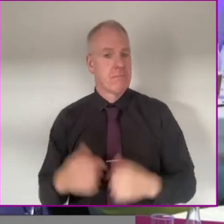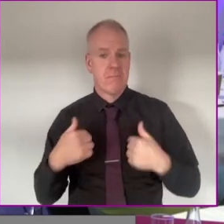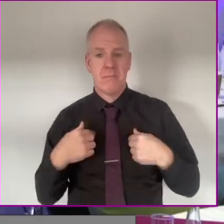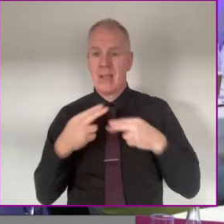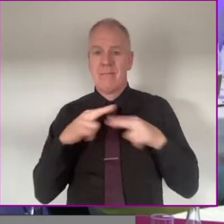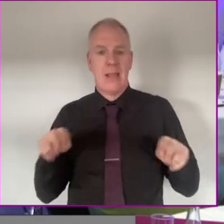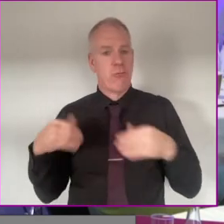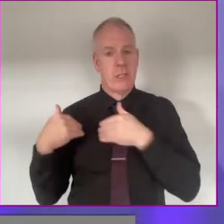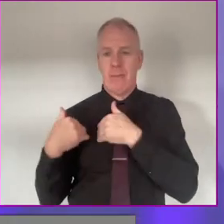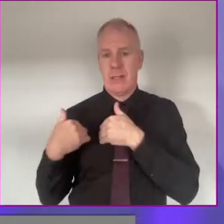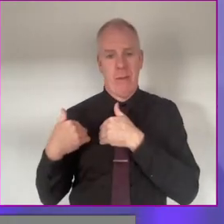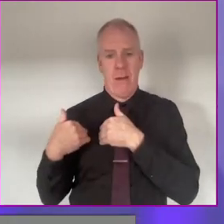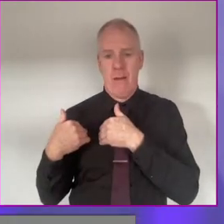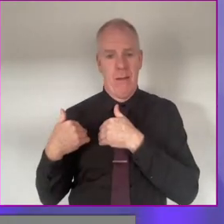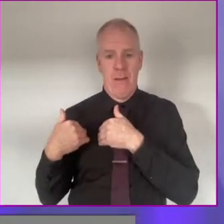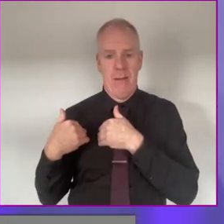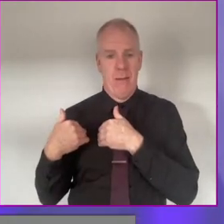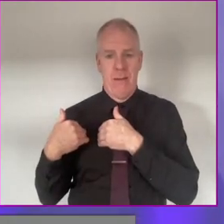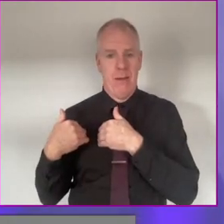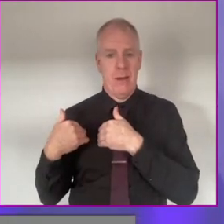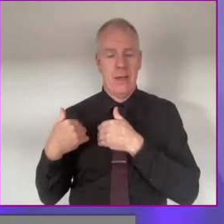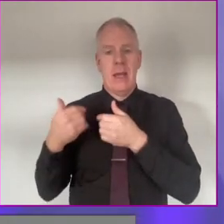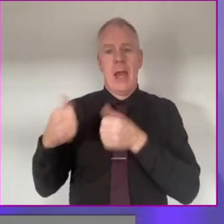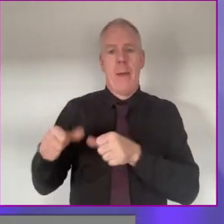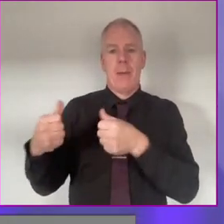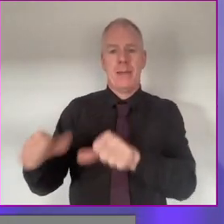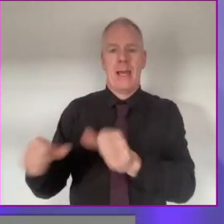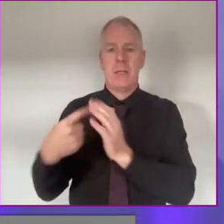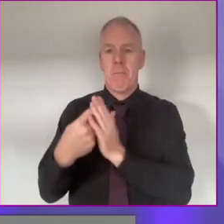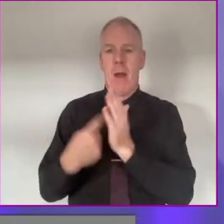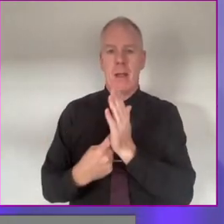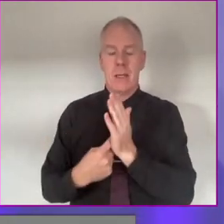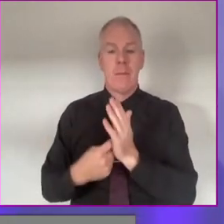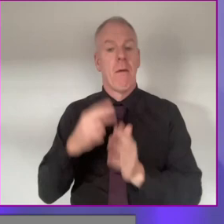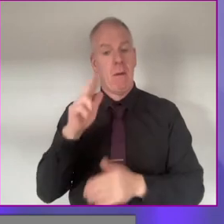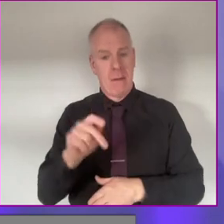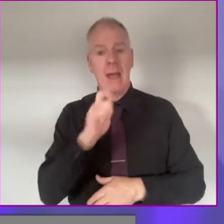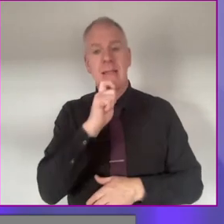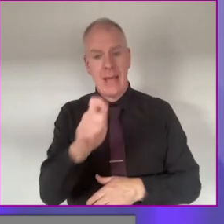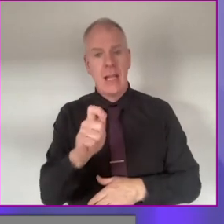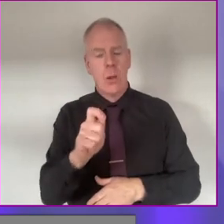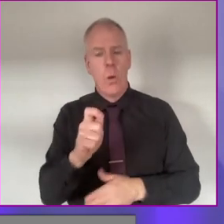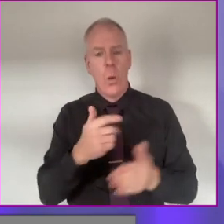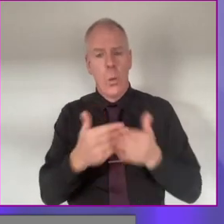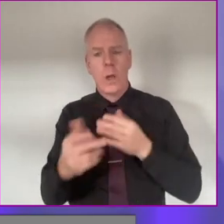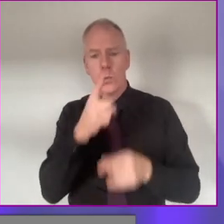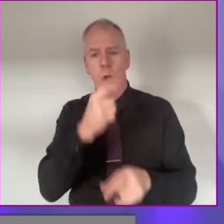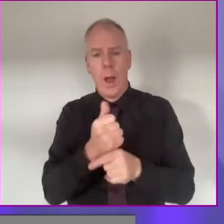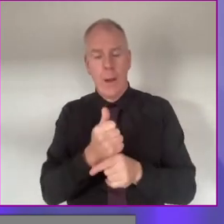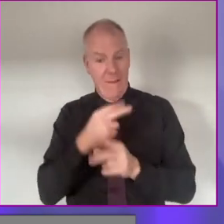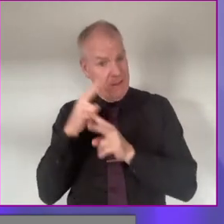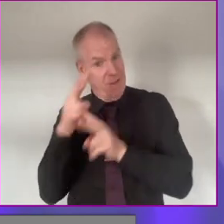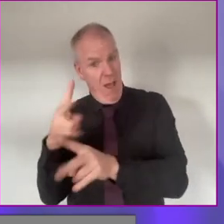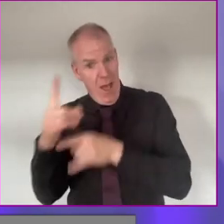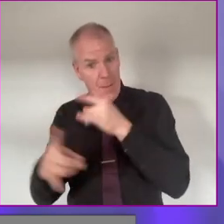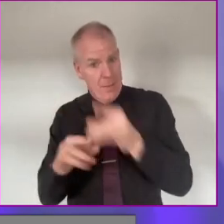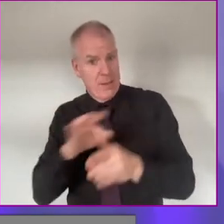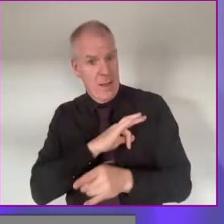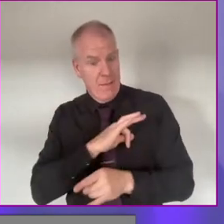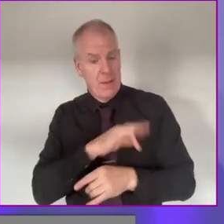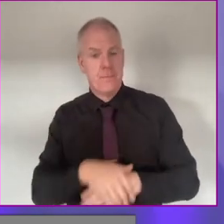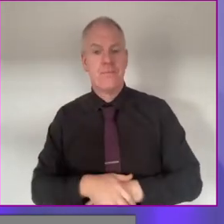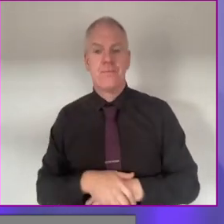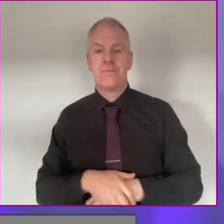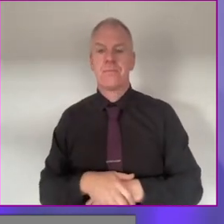So I'm not responsible for the implementation of policy, but I can tell you what the sorts of things that have happened that I've